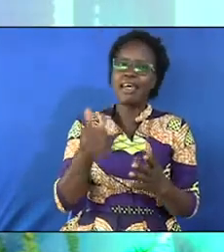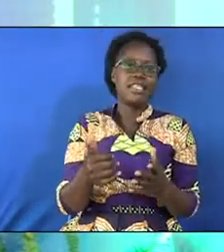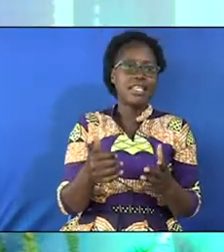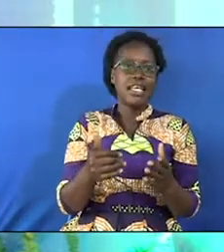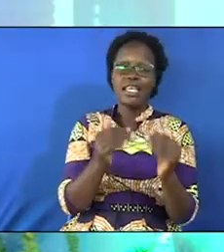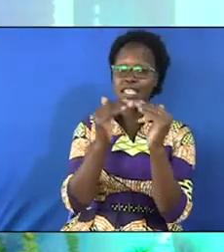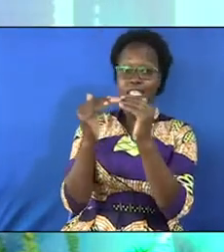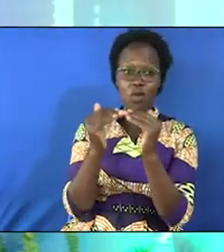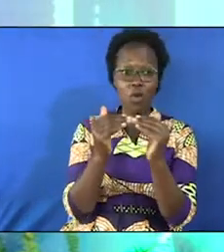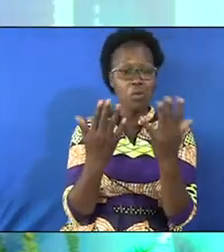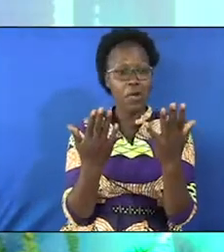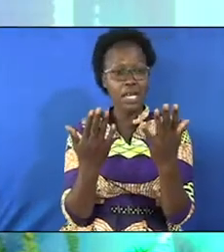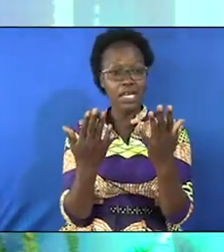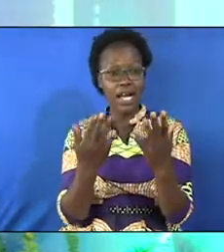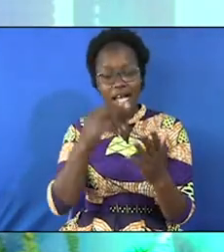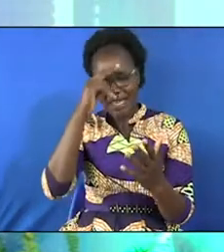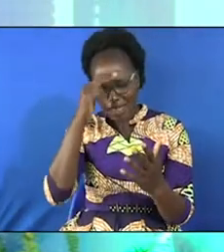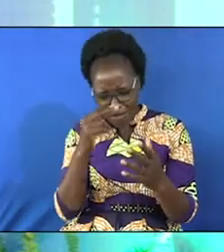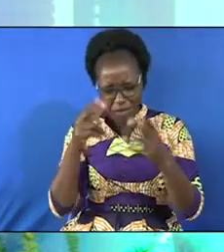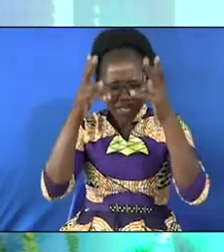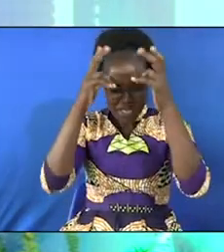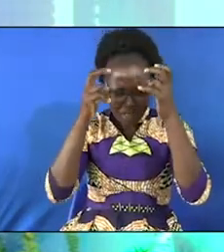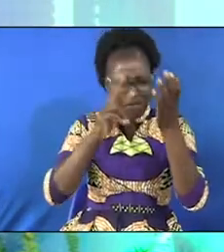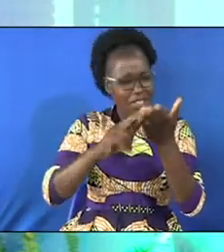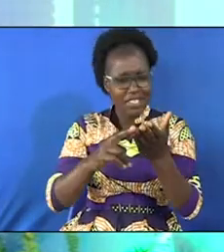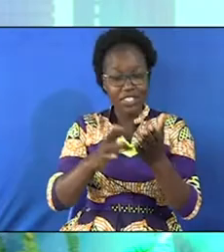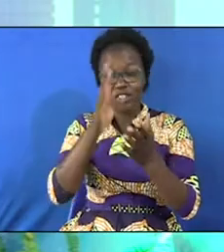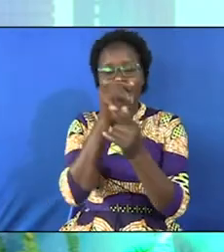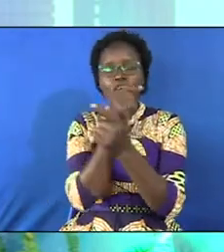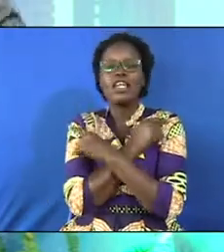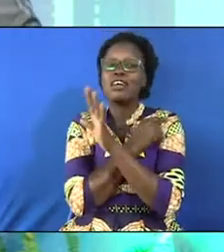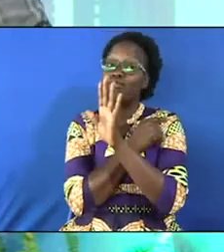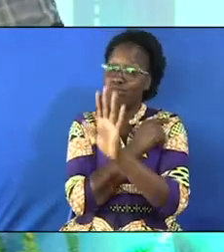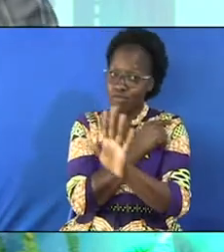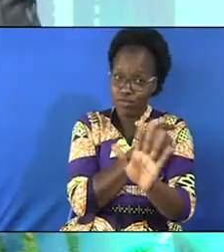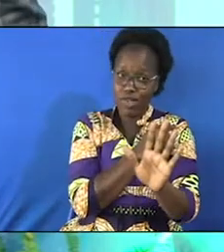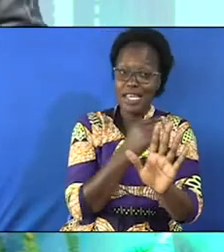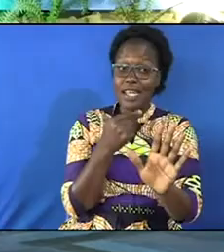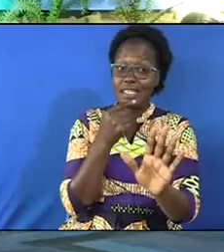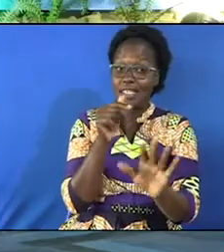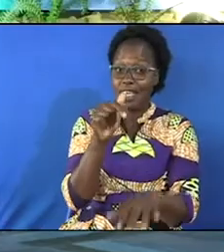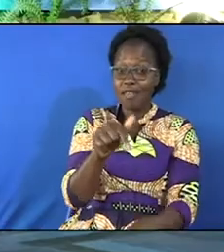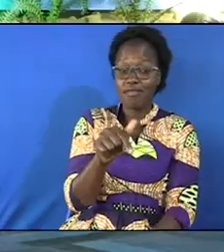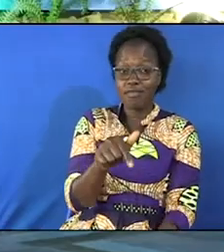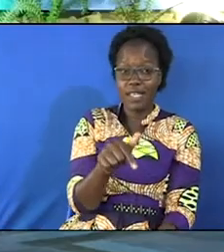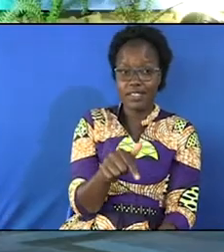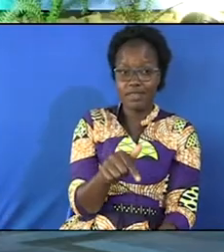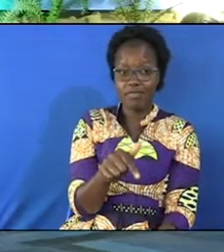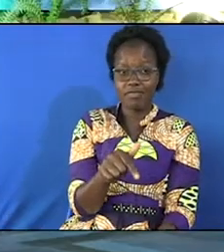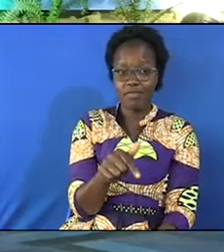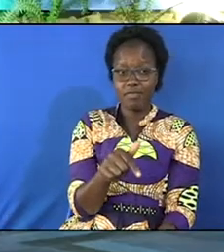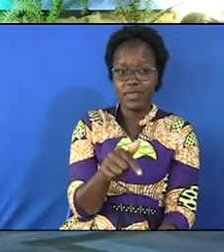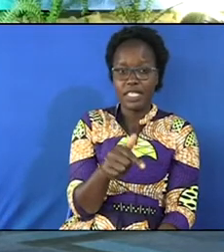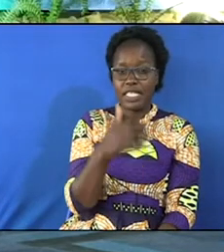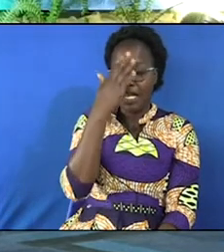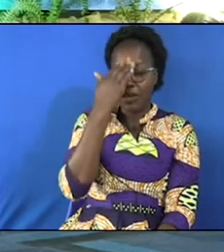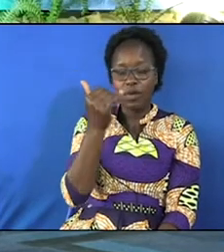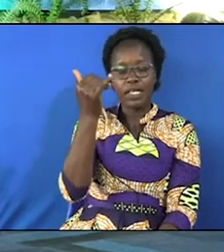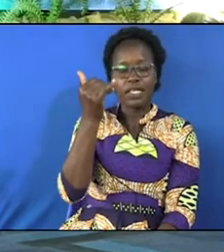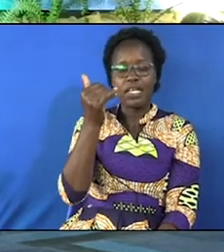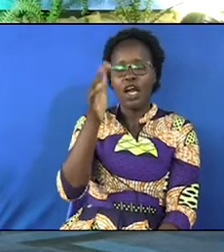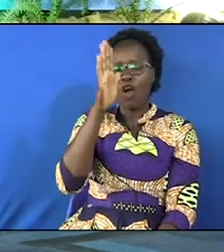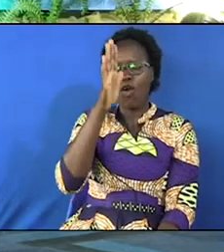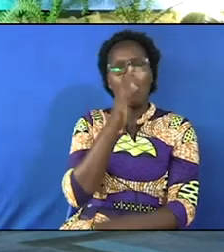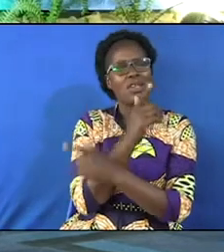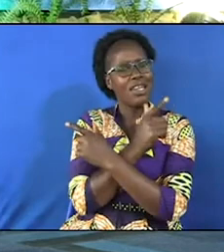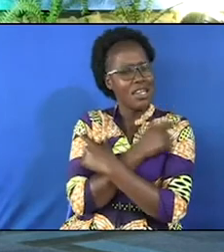whether you are evil or righteous God loves you and I want to say that because God is love